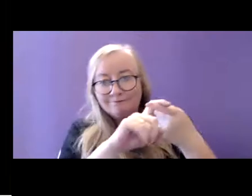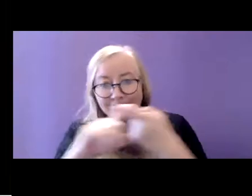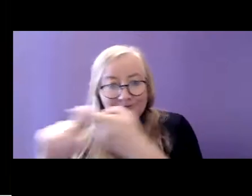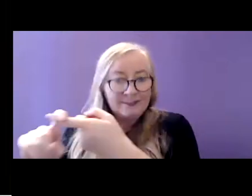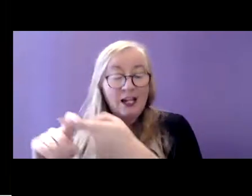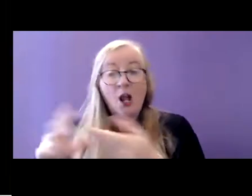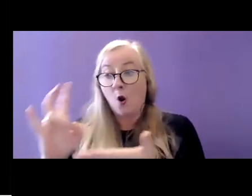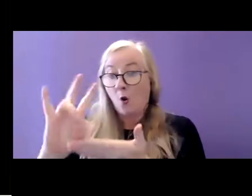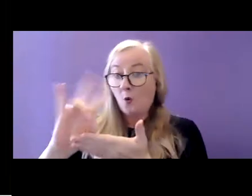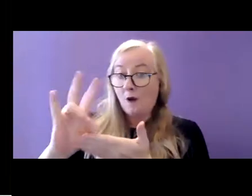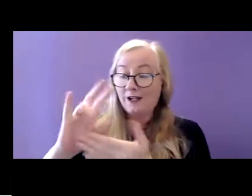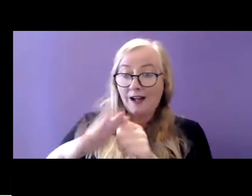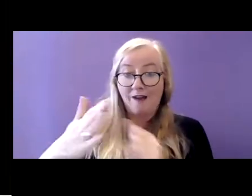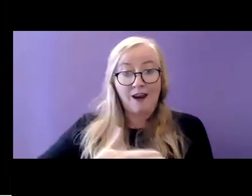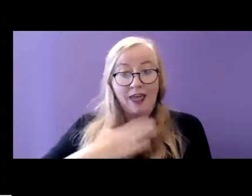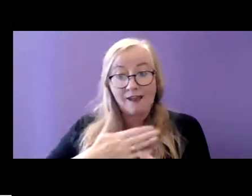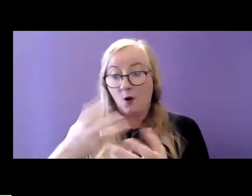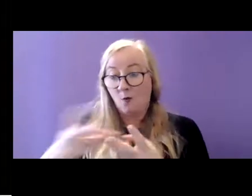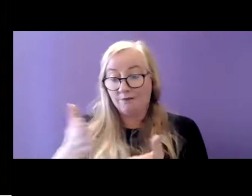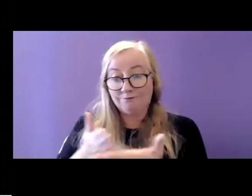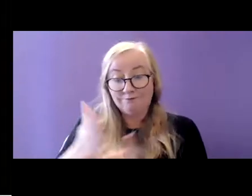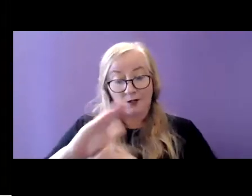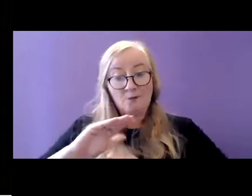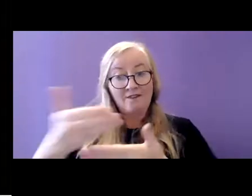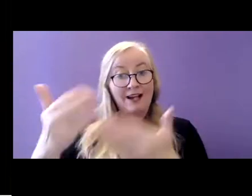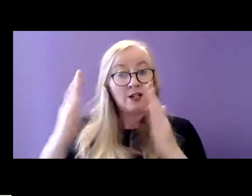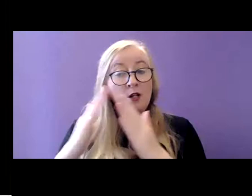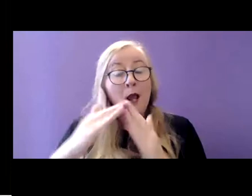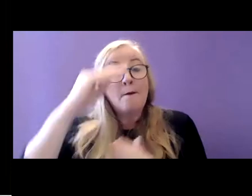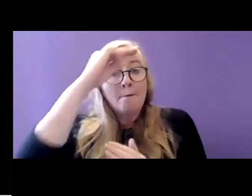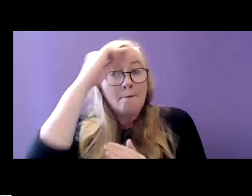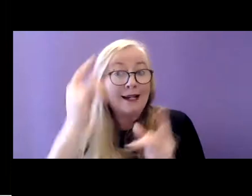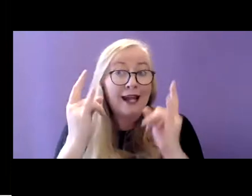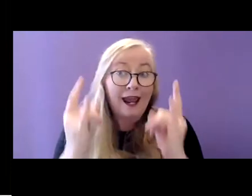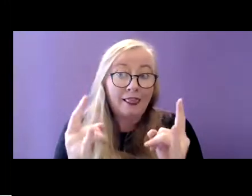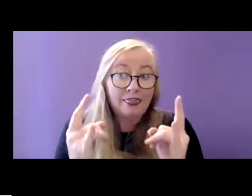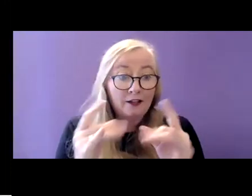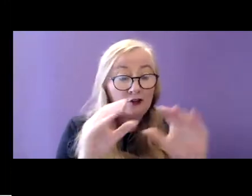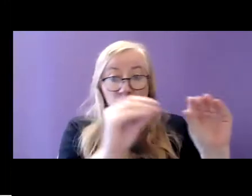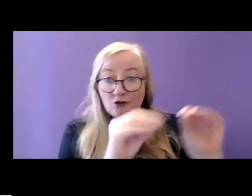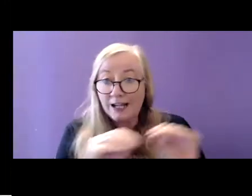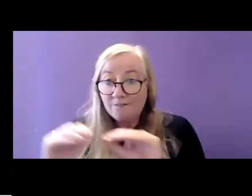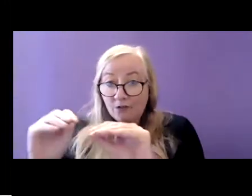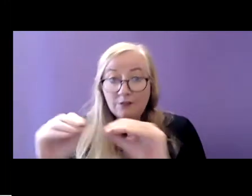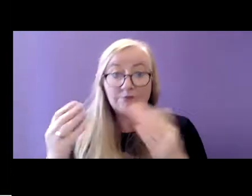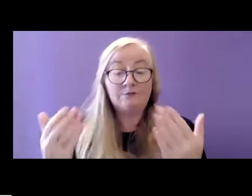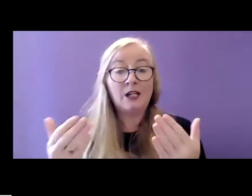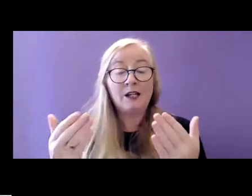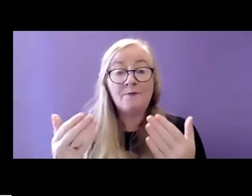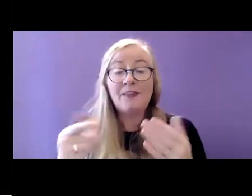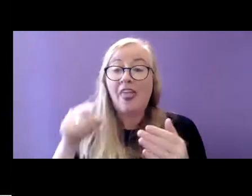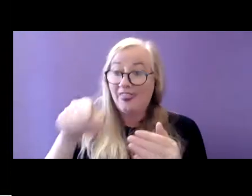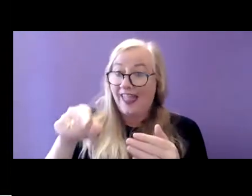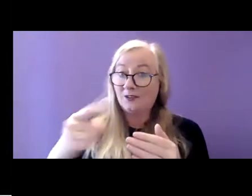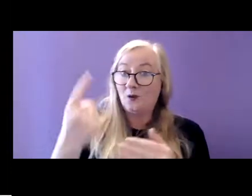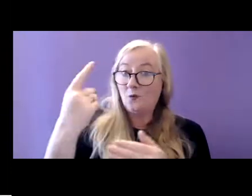and quality of life issues in the provision of housing. The mental health transfer with tenancy support project is one of